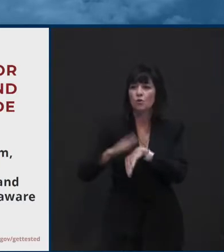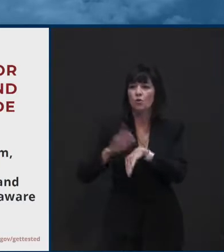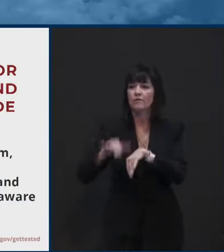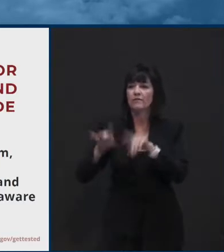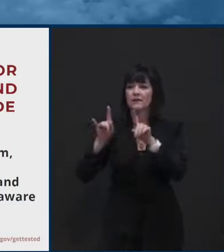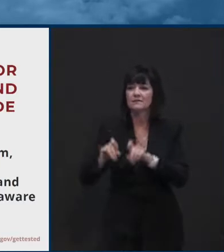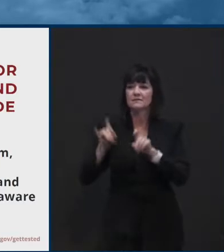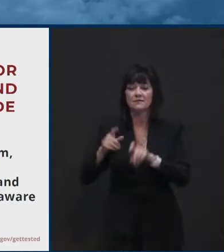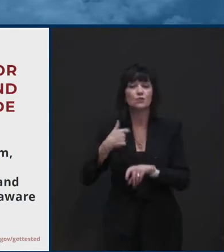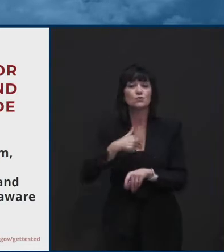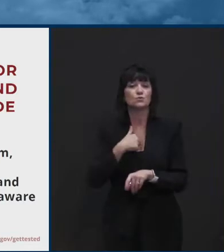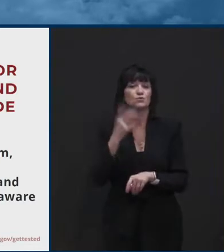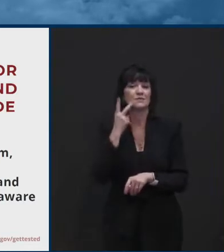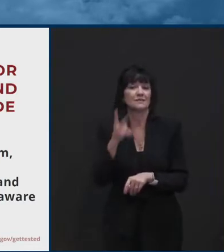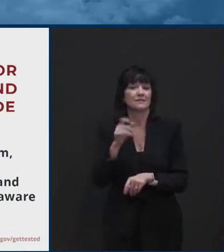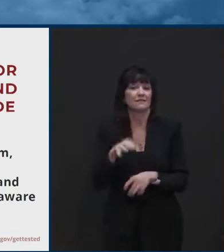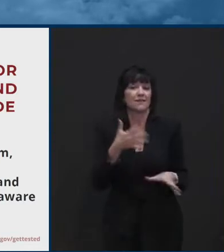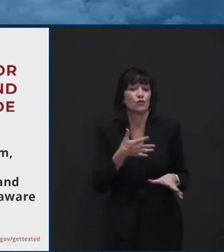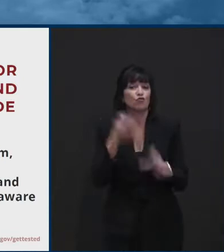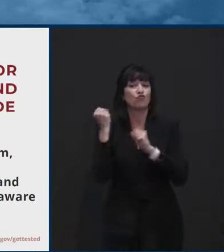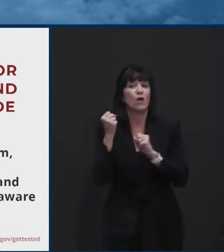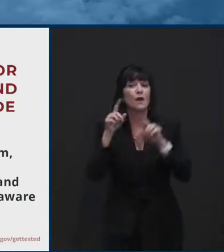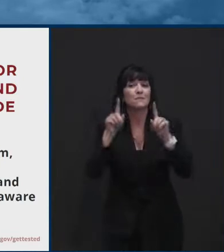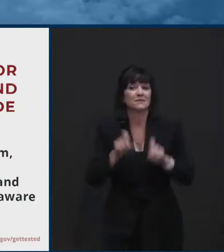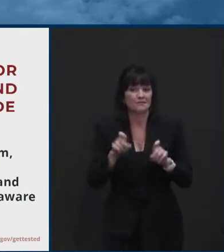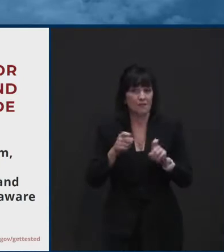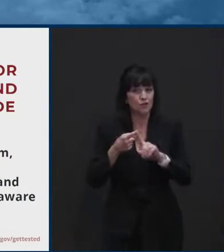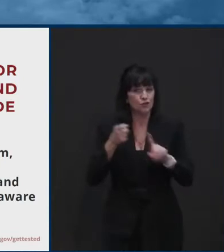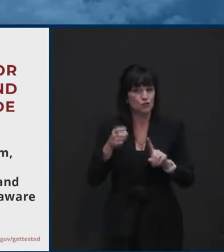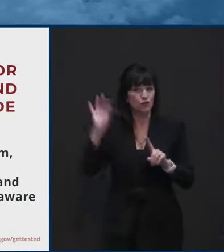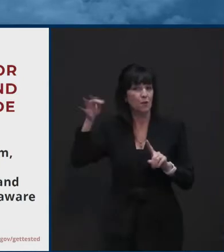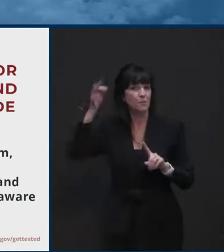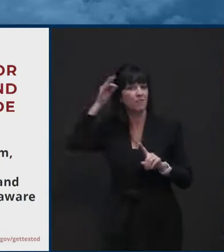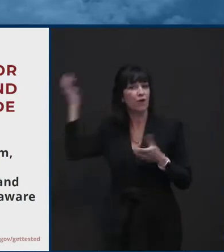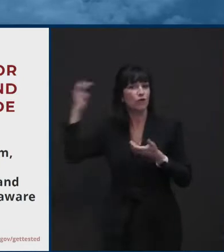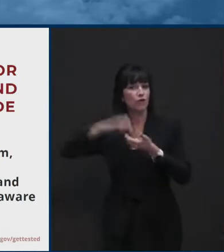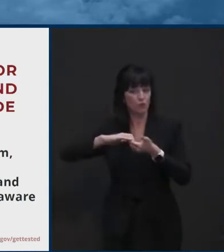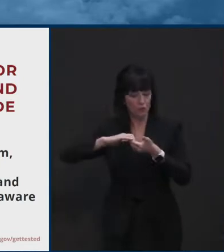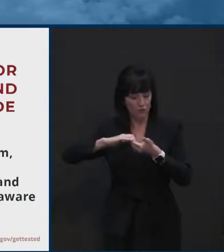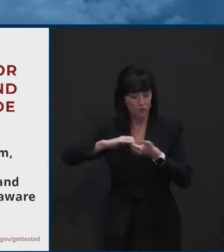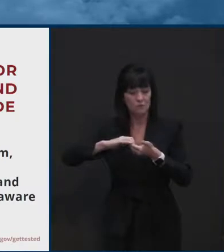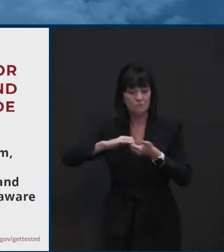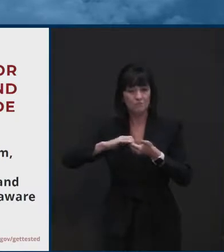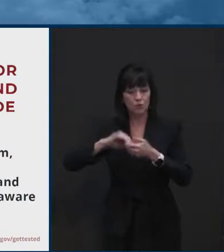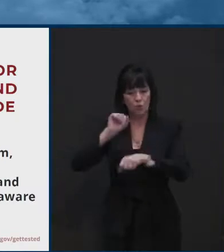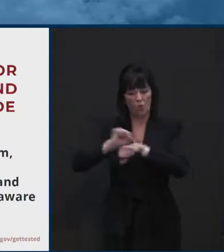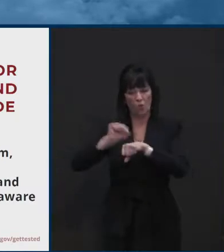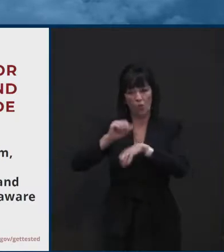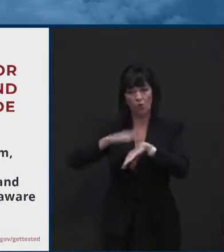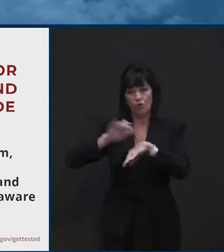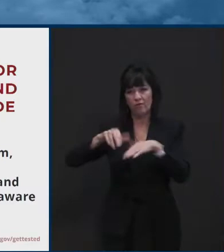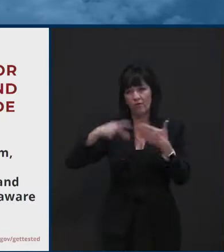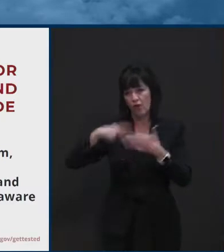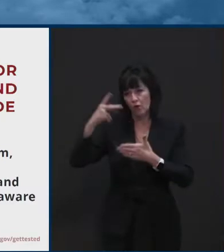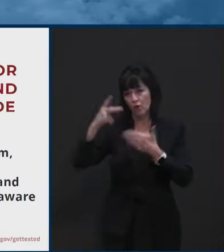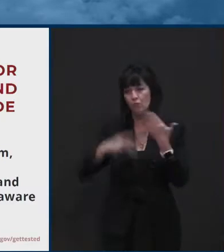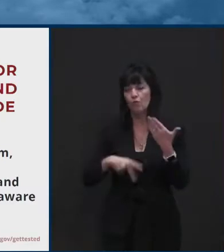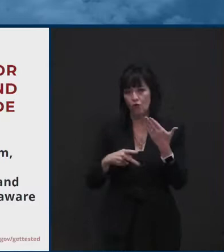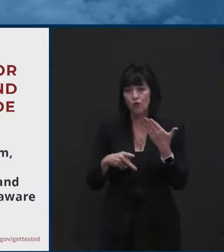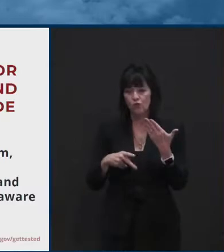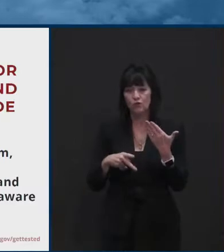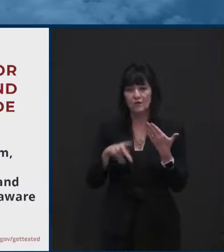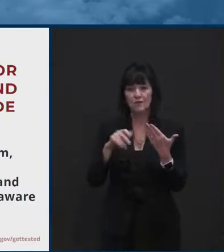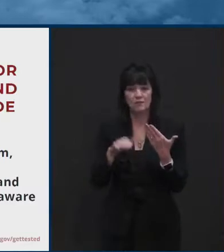rapid tests from our, our federal partners. We received, Dr. Pescador has worked on a program to roll out, um, you know,